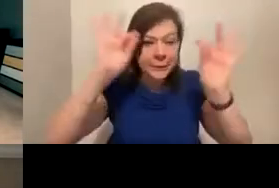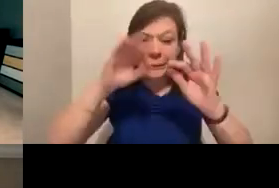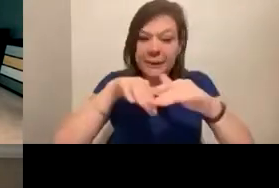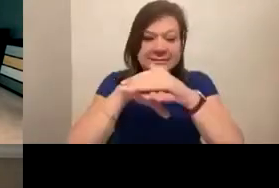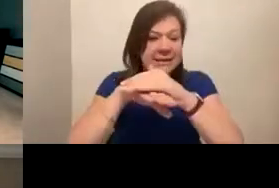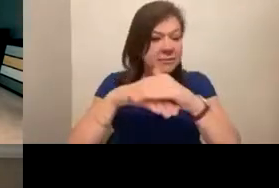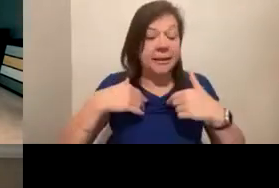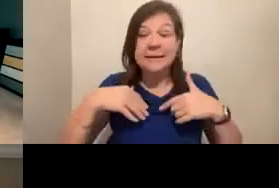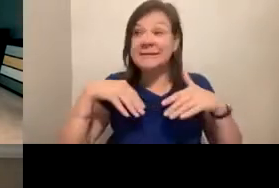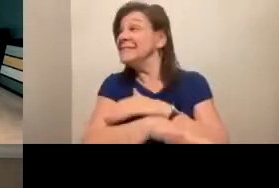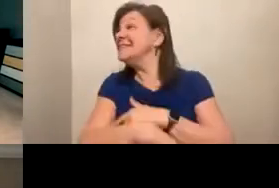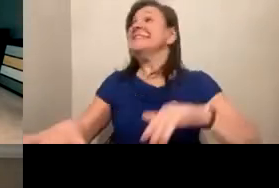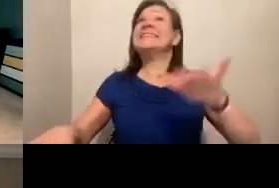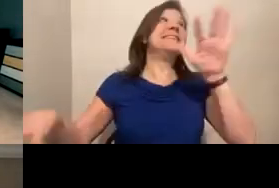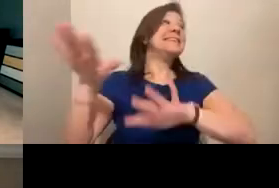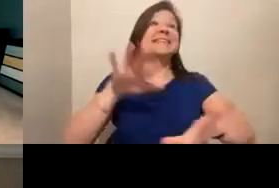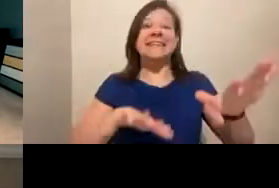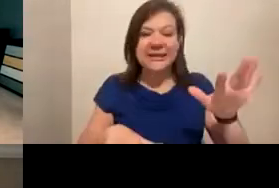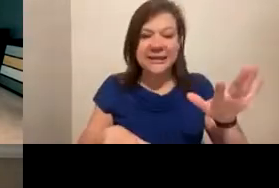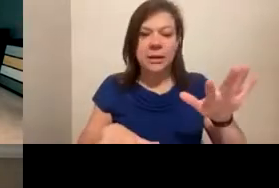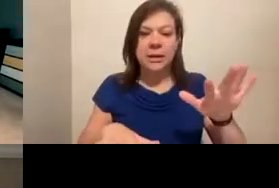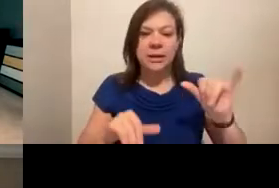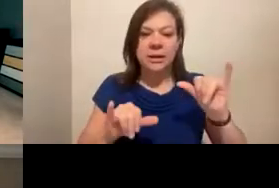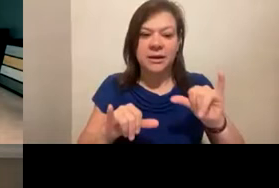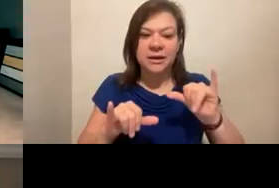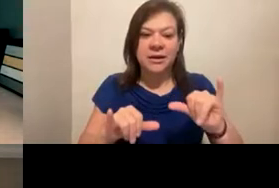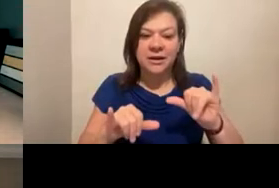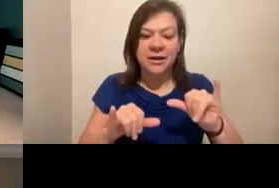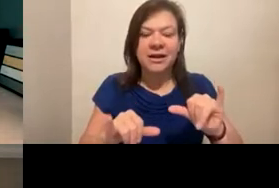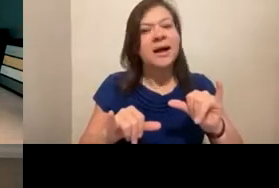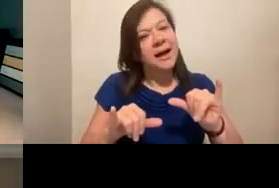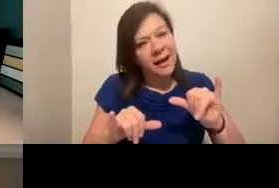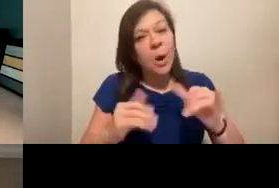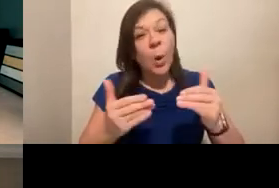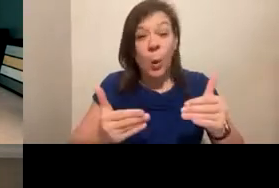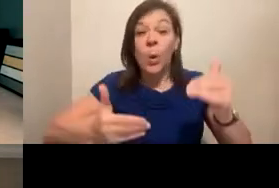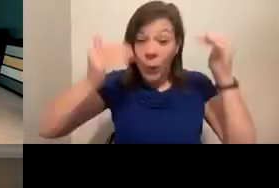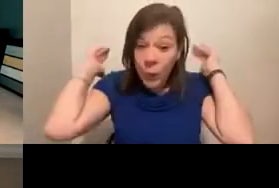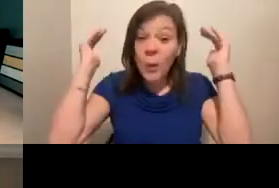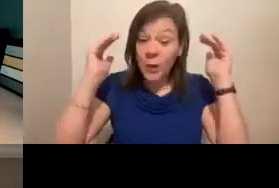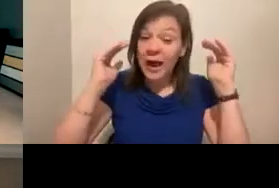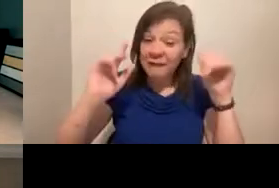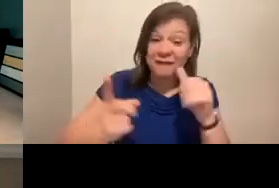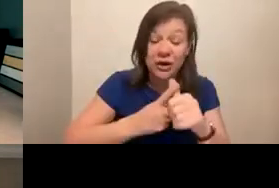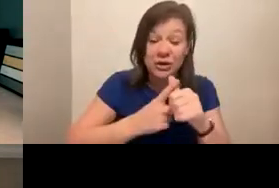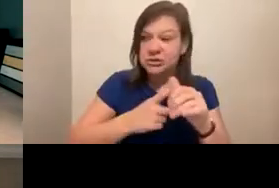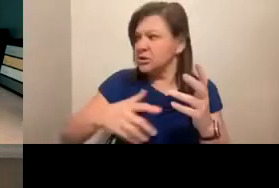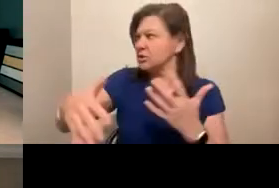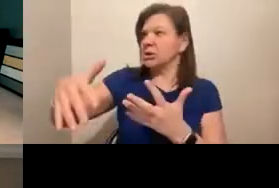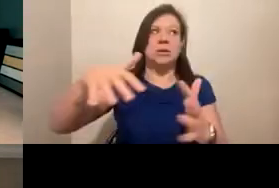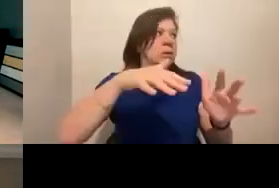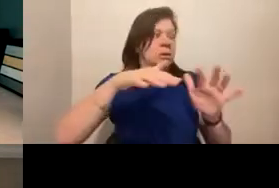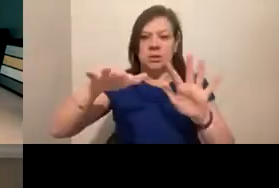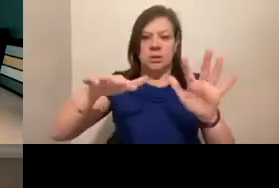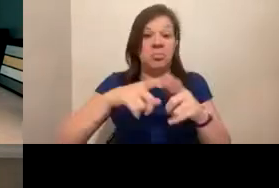And so I will say it was a little bit overwhelming at first just to find my way around. But as folks have